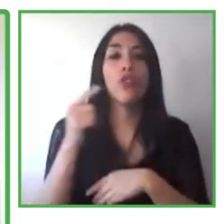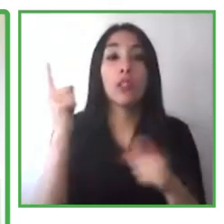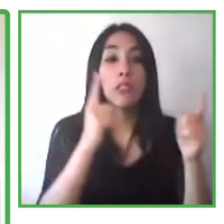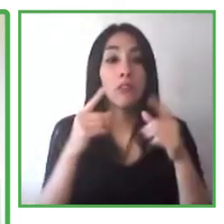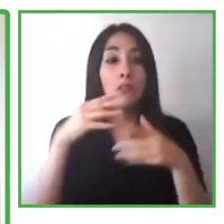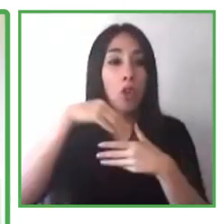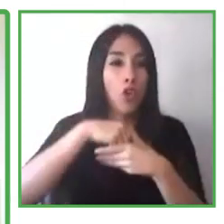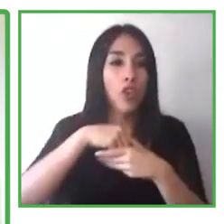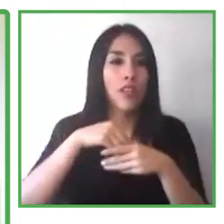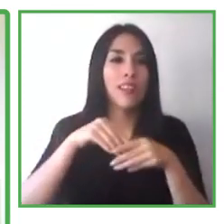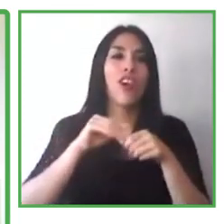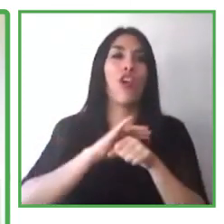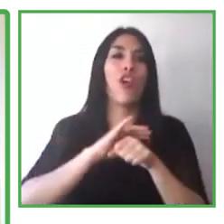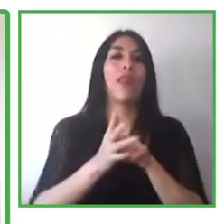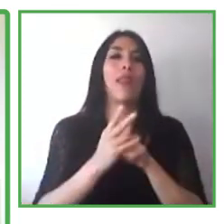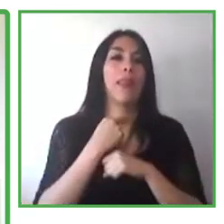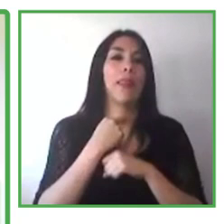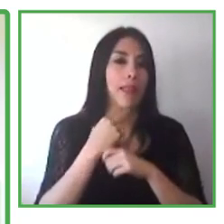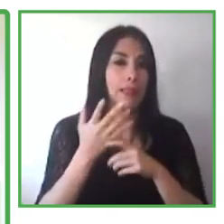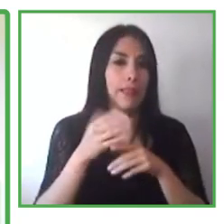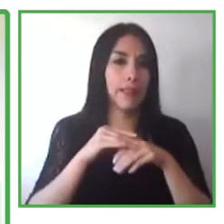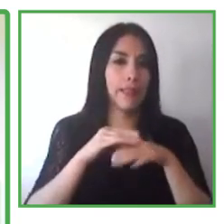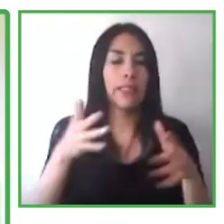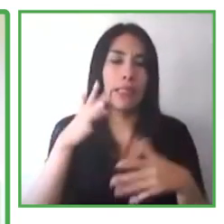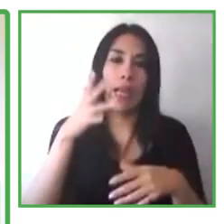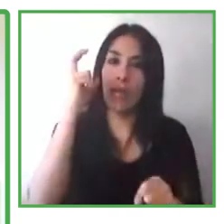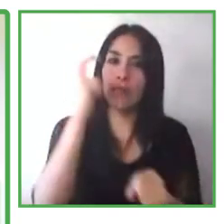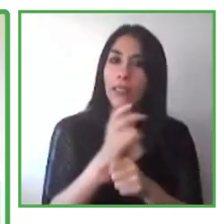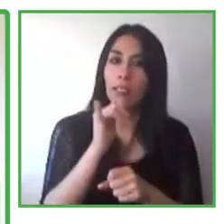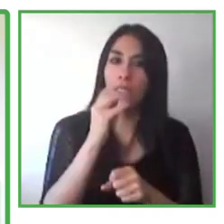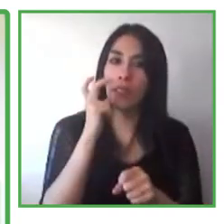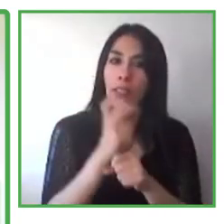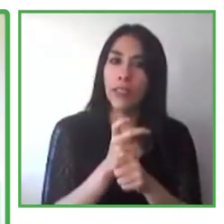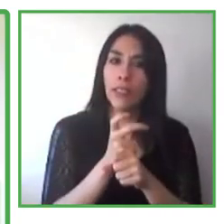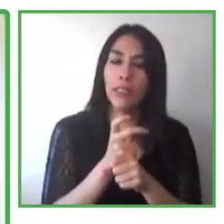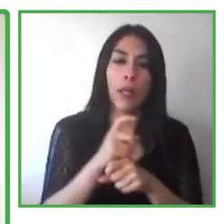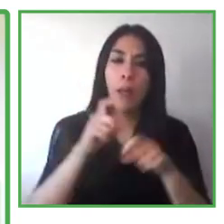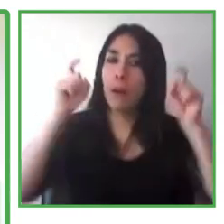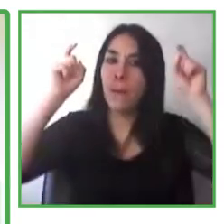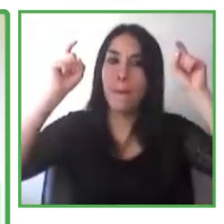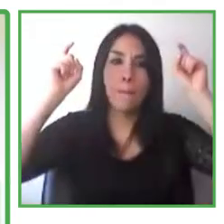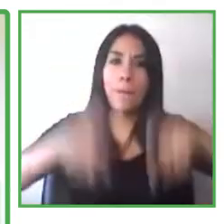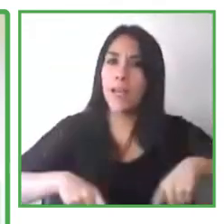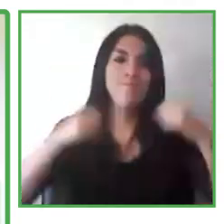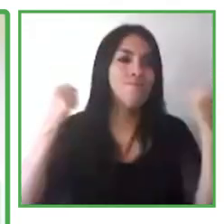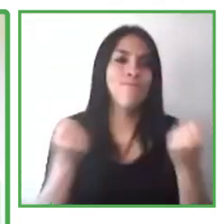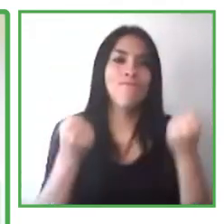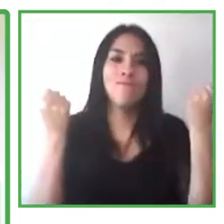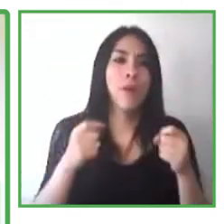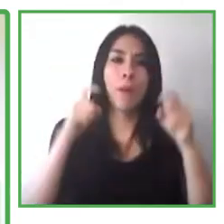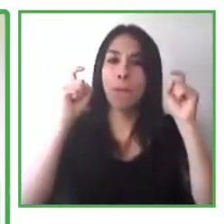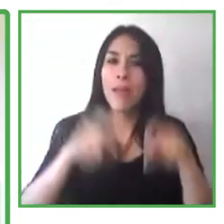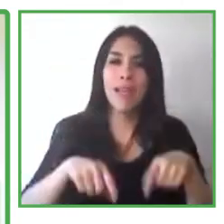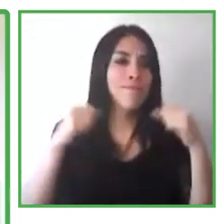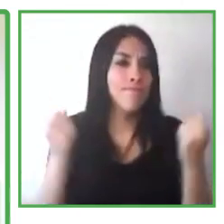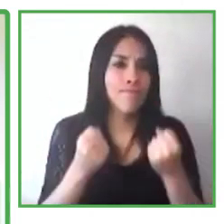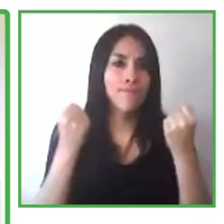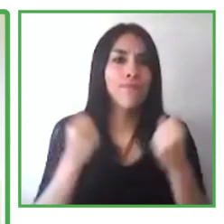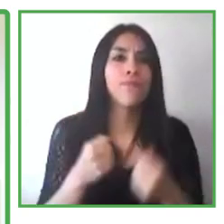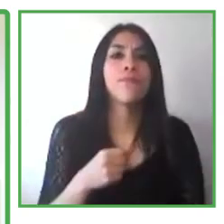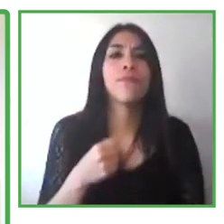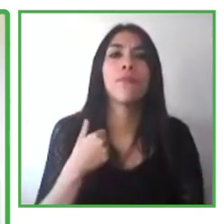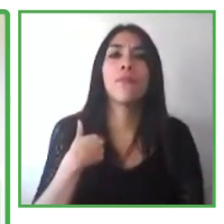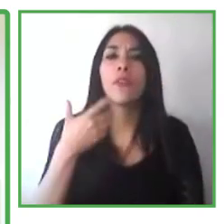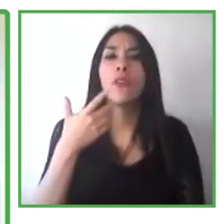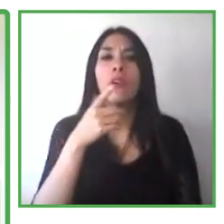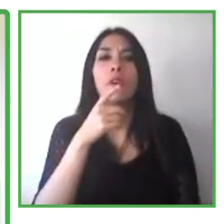disabilities can only do certain types of jobs. Just as Pat said, we know that people with disabilities can do a variety of